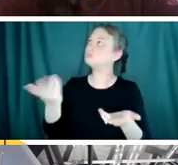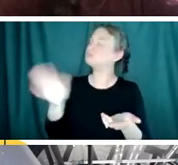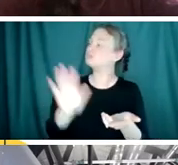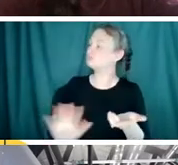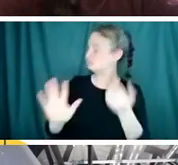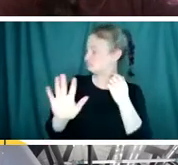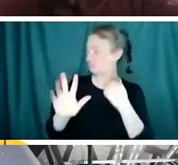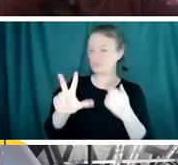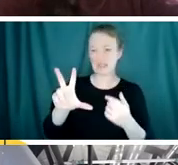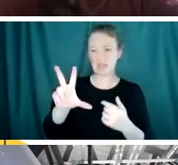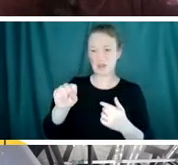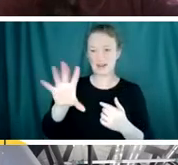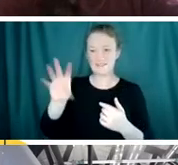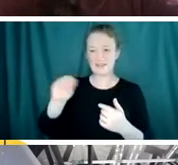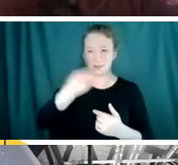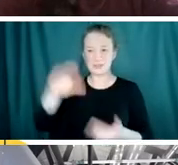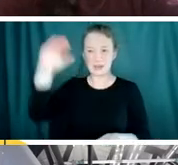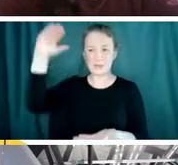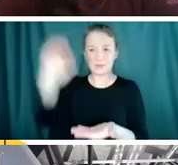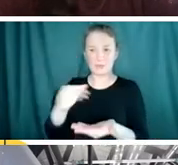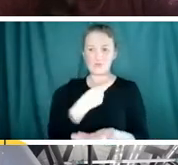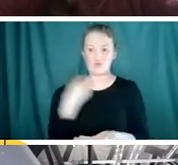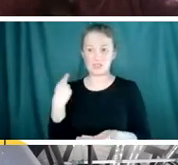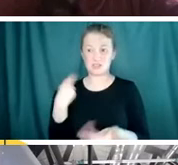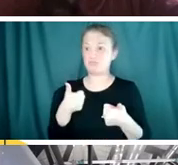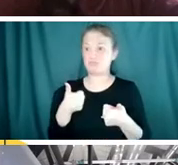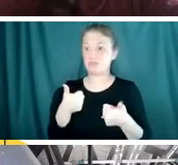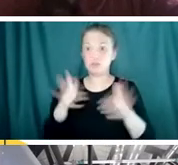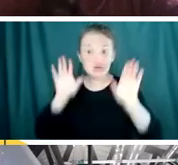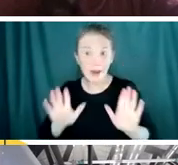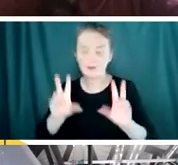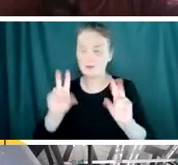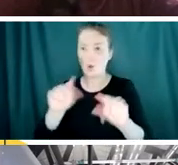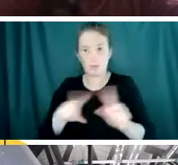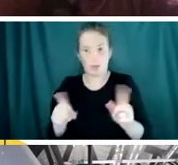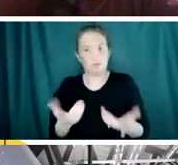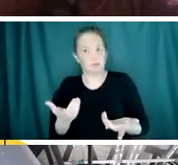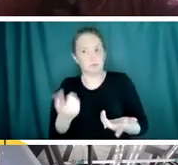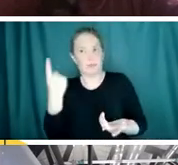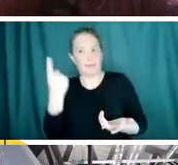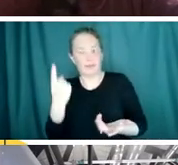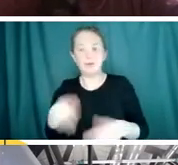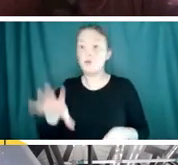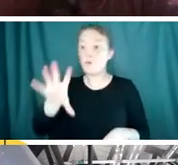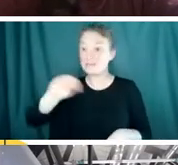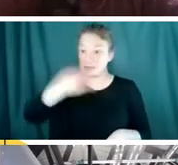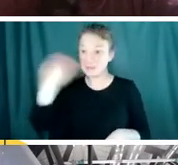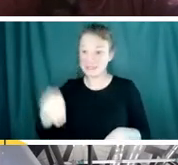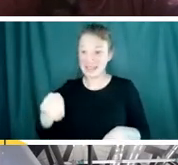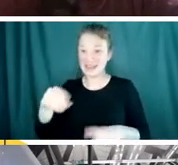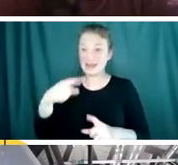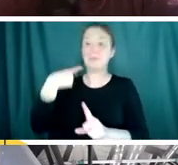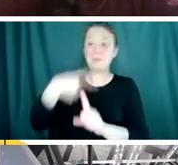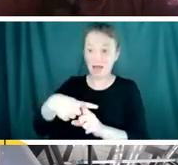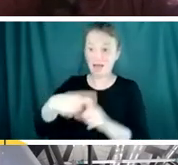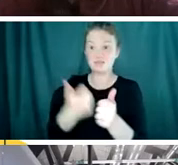30 to 50%. Is that great? No, but say 50% plus practicing social